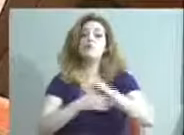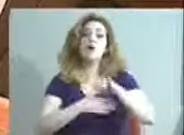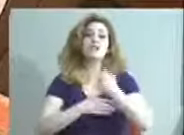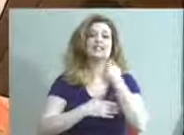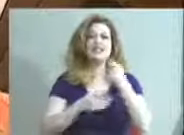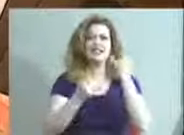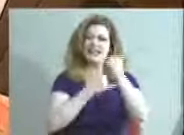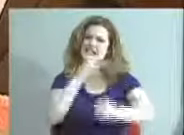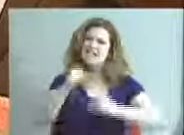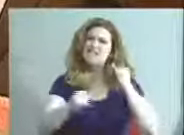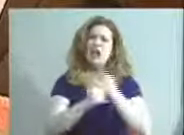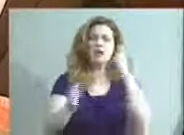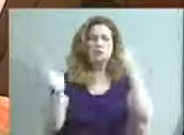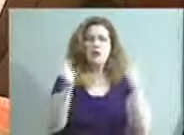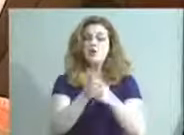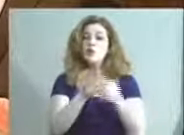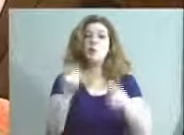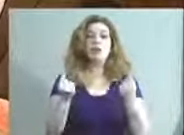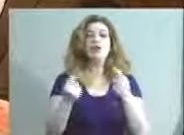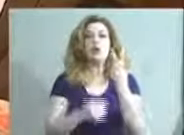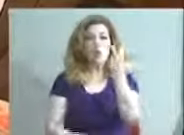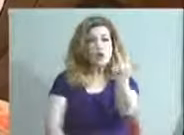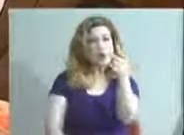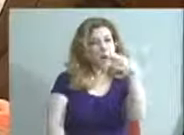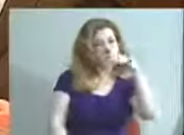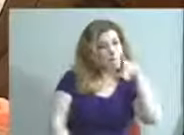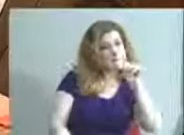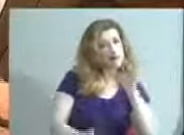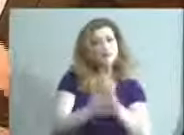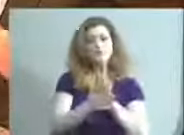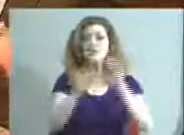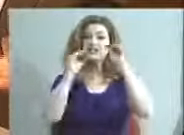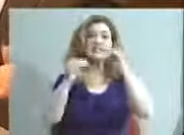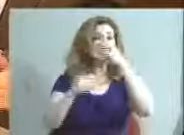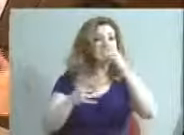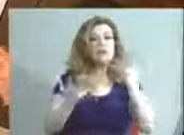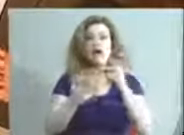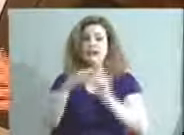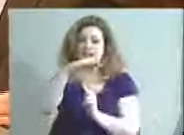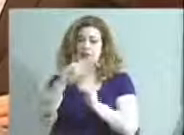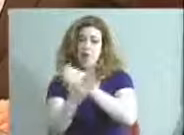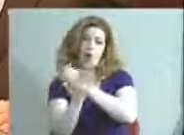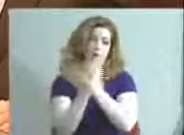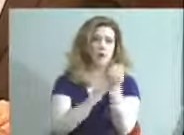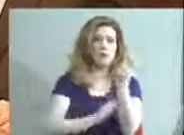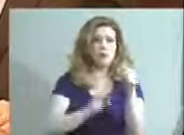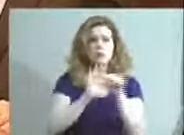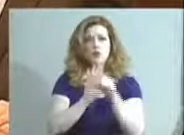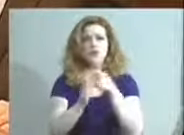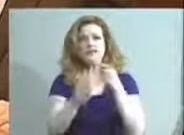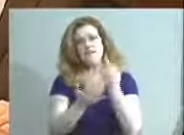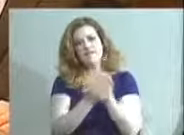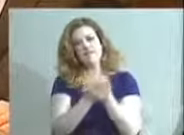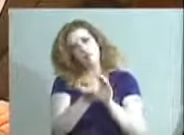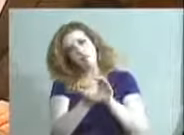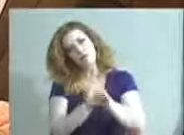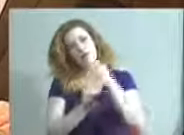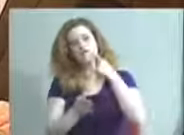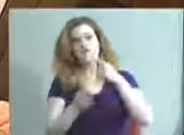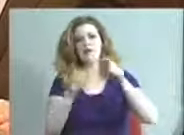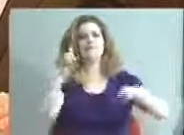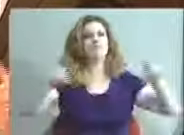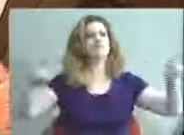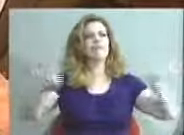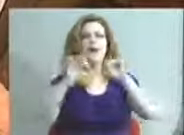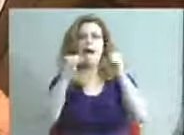recognition for what it's doing. It's in three pilot schools. We're teaching kids K-5, and it's funded by external agencies. We're